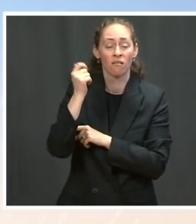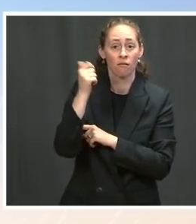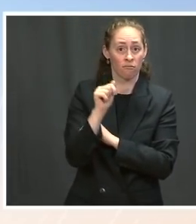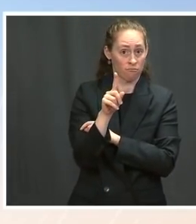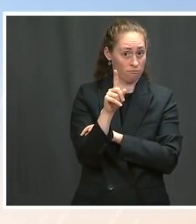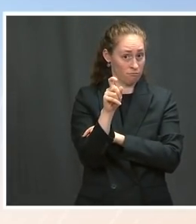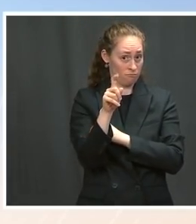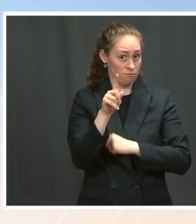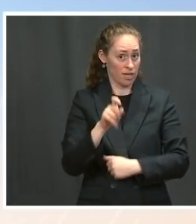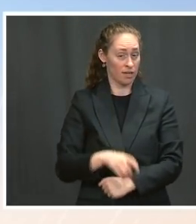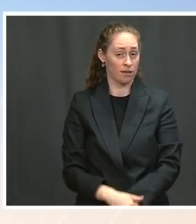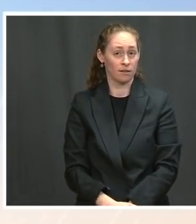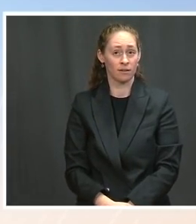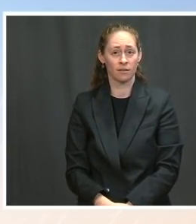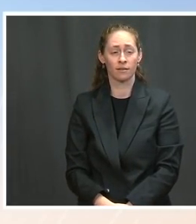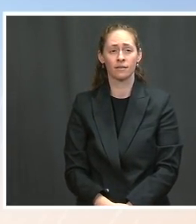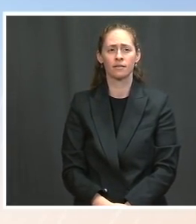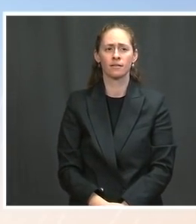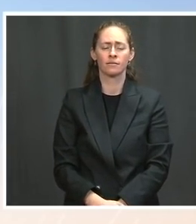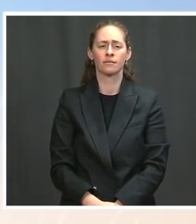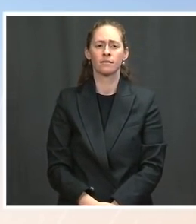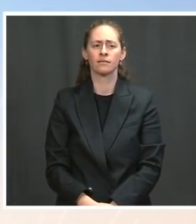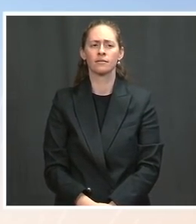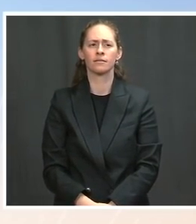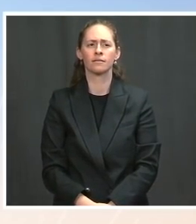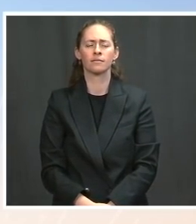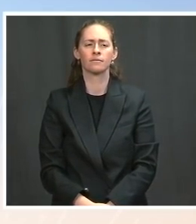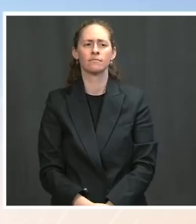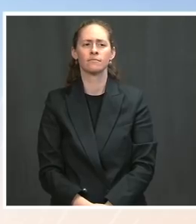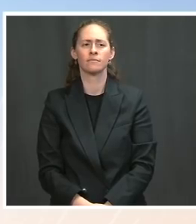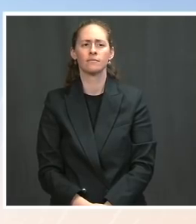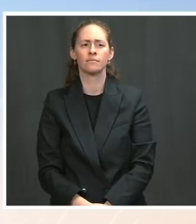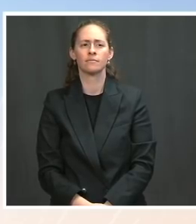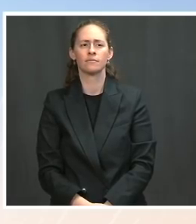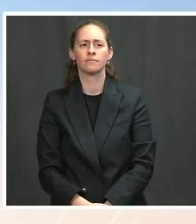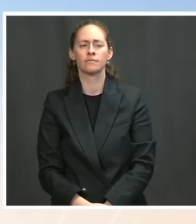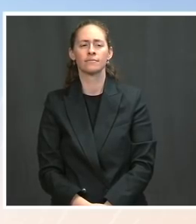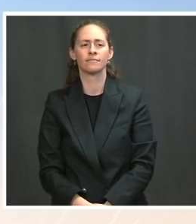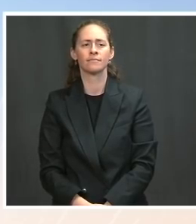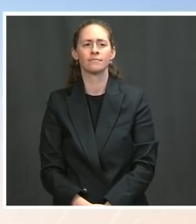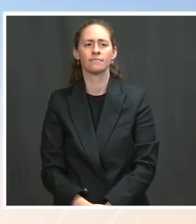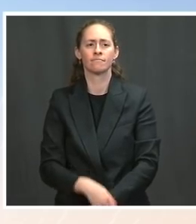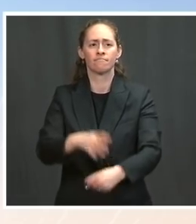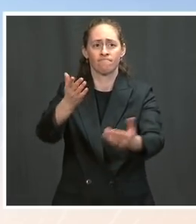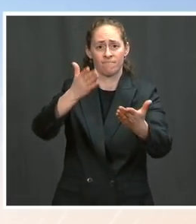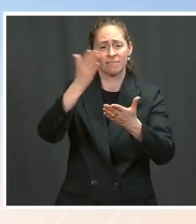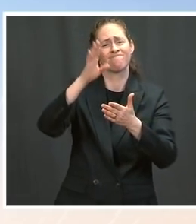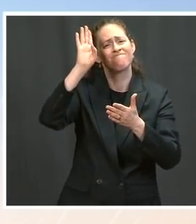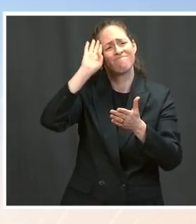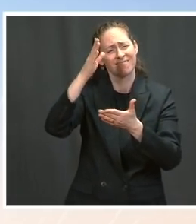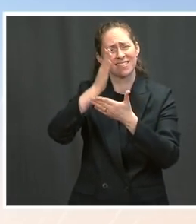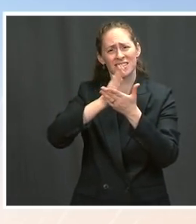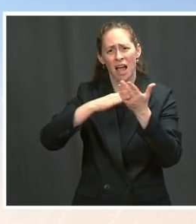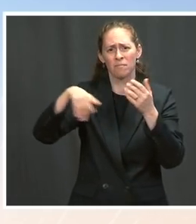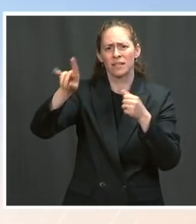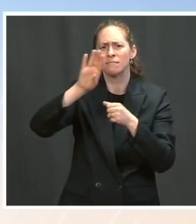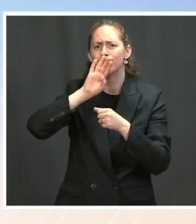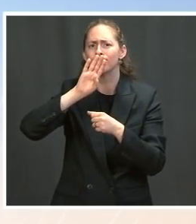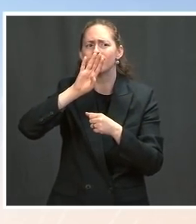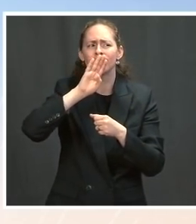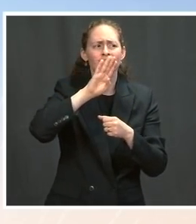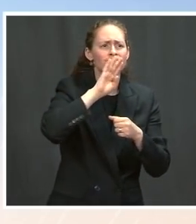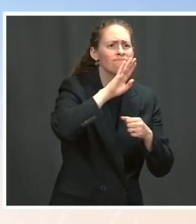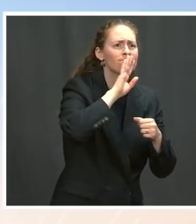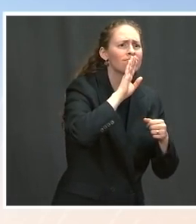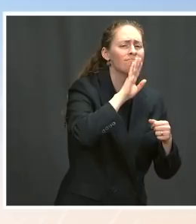will say that though some individual employers may be experiencing increased difficulty finding workers. We haven't seen widespread